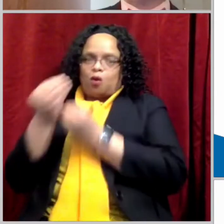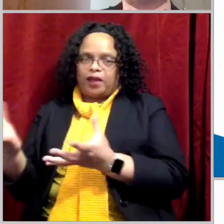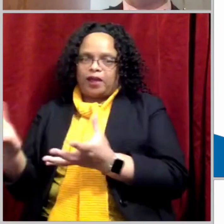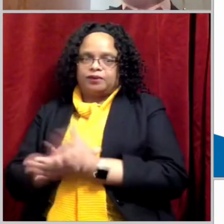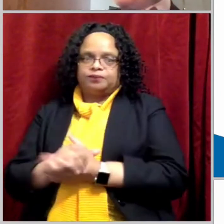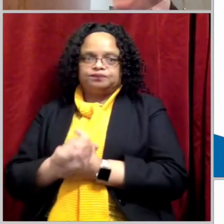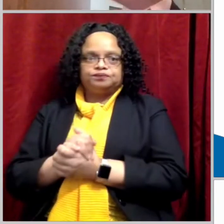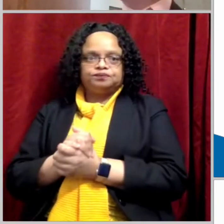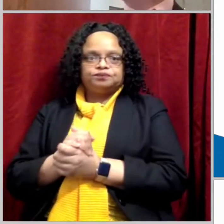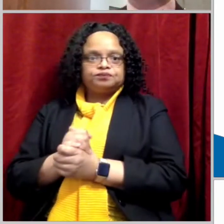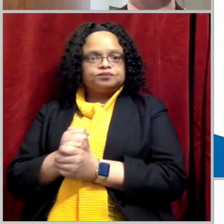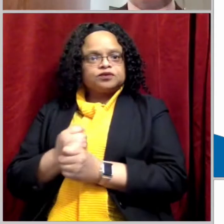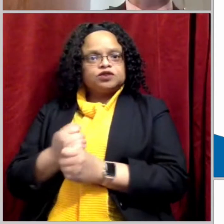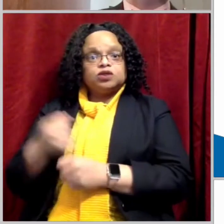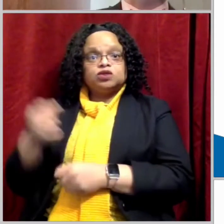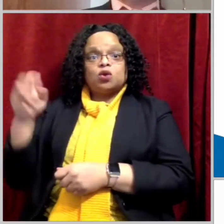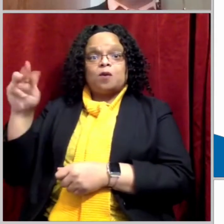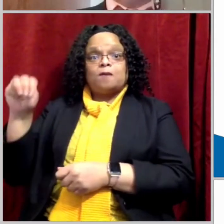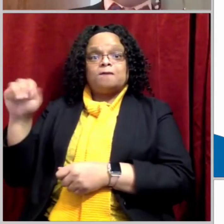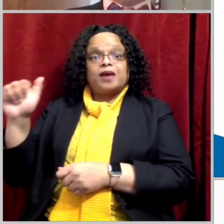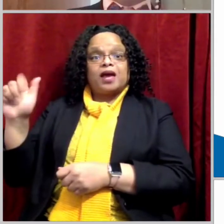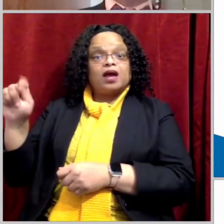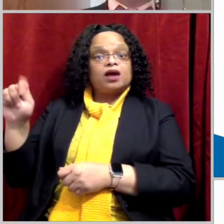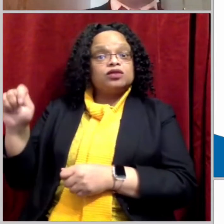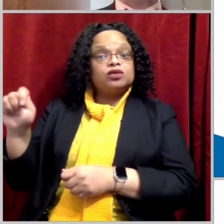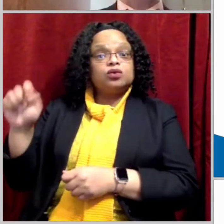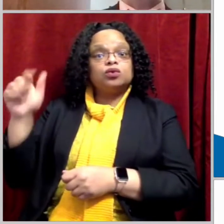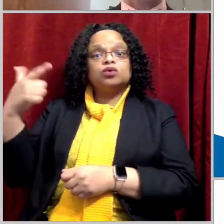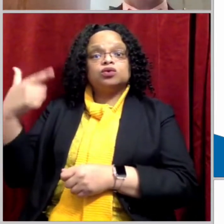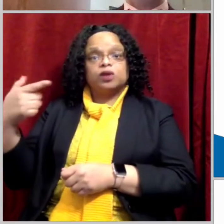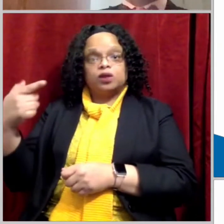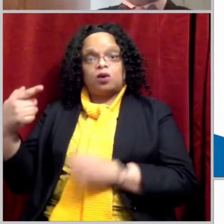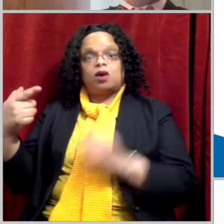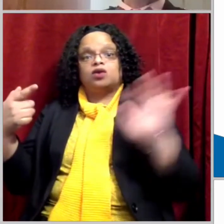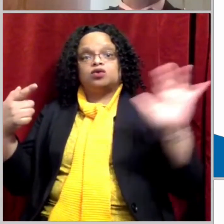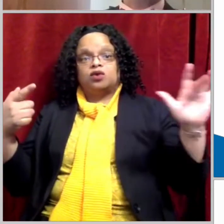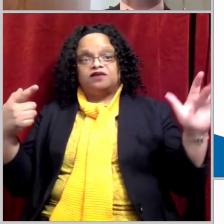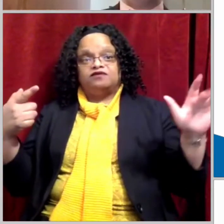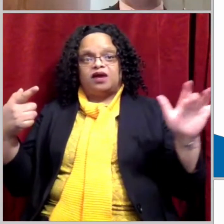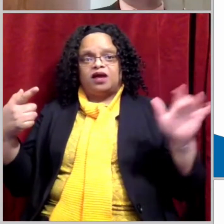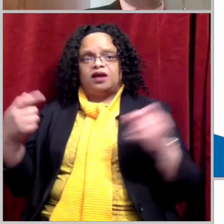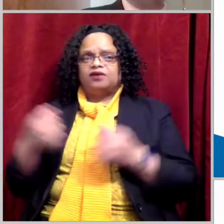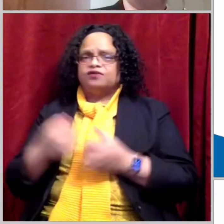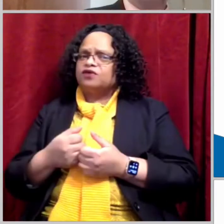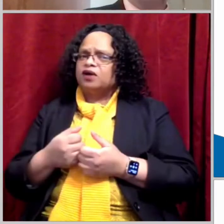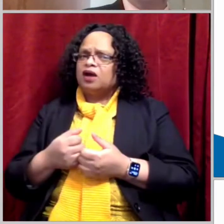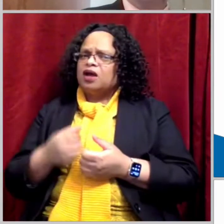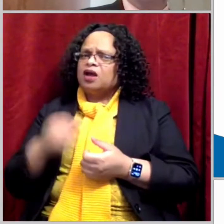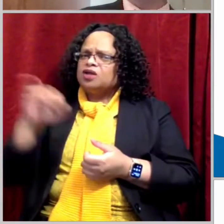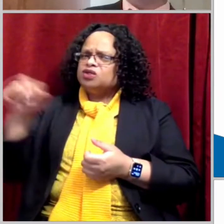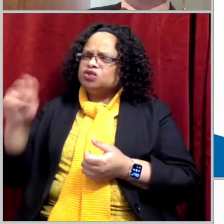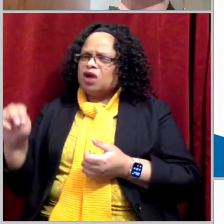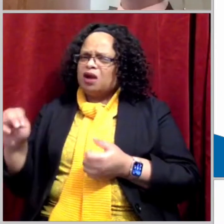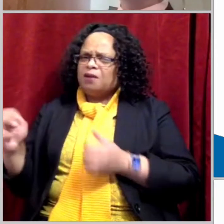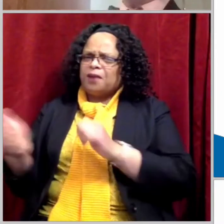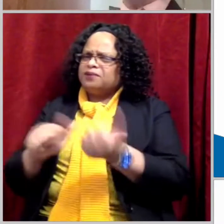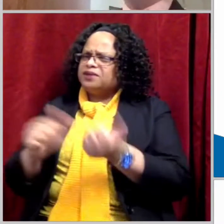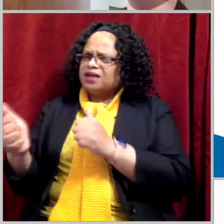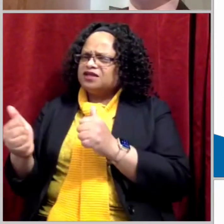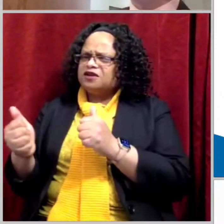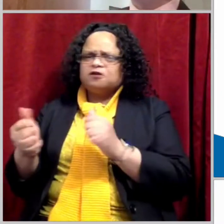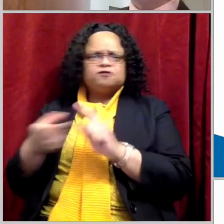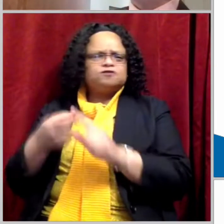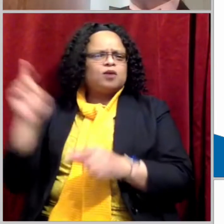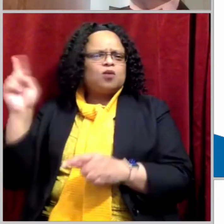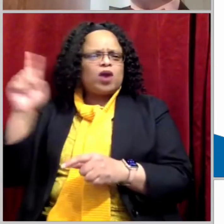with the Pharisees, he asked them this question. He said, did John's right to baptize came from heaven or did it come from